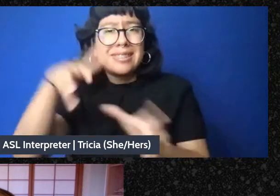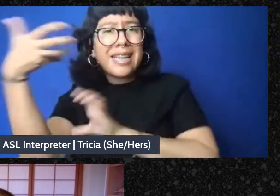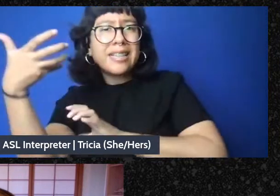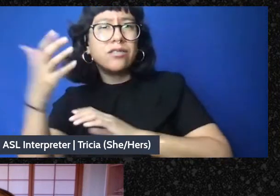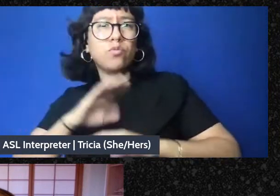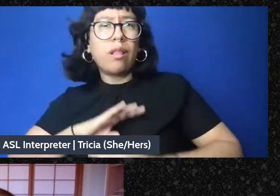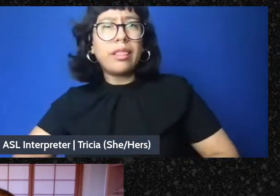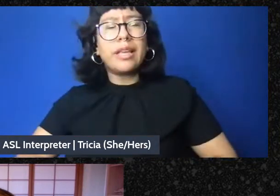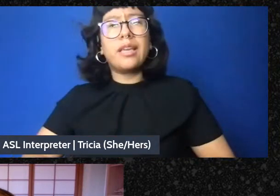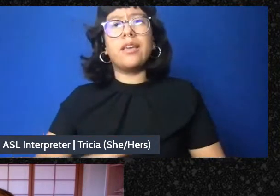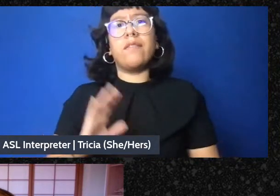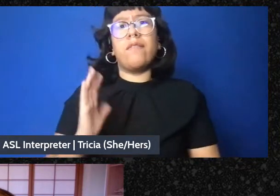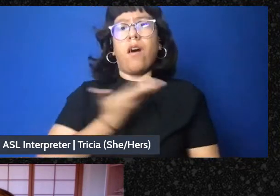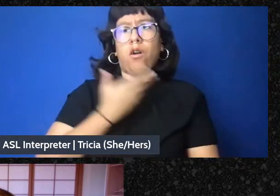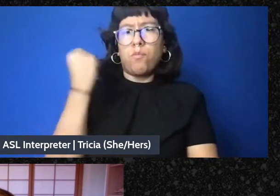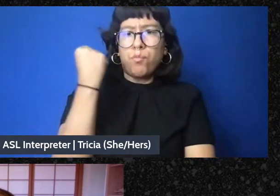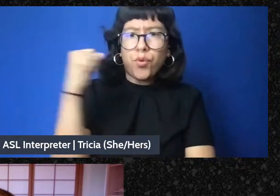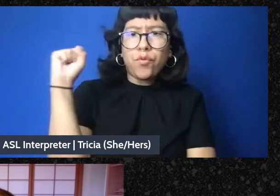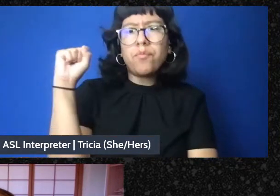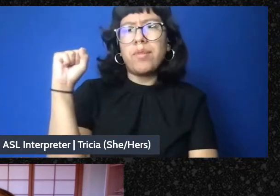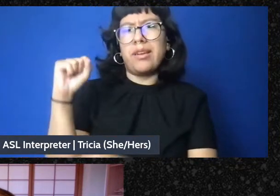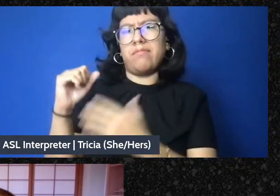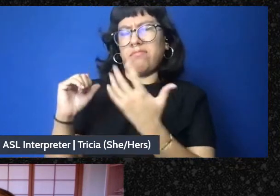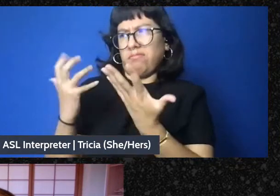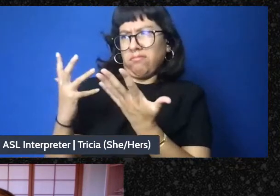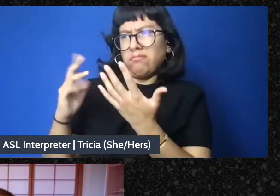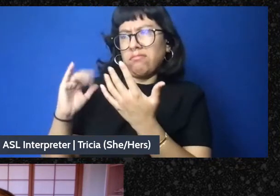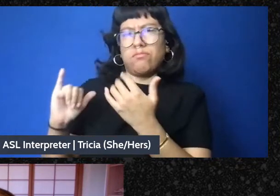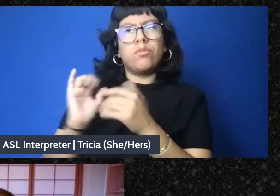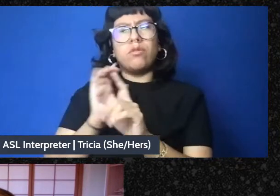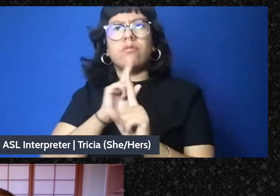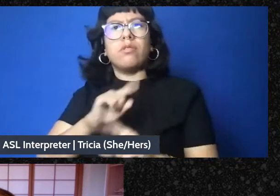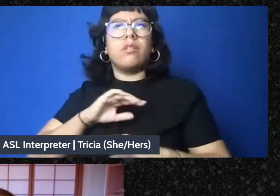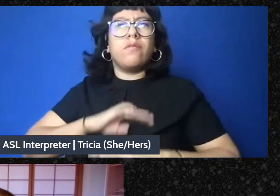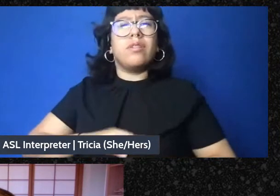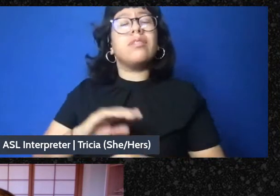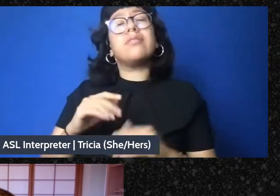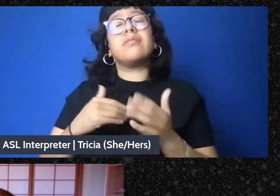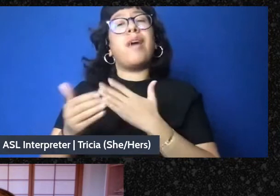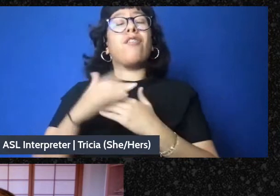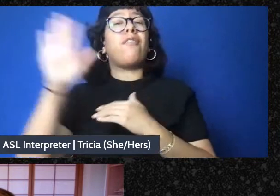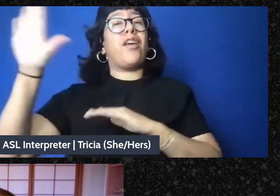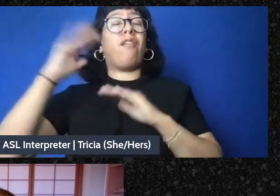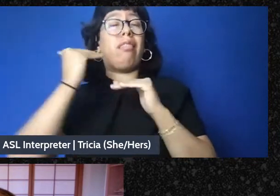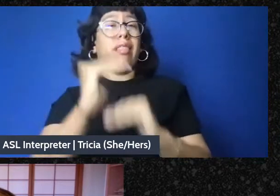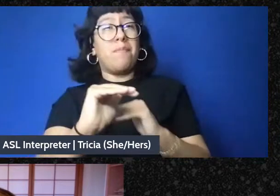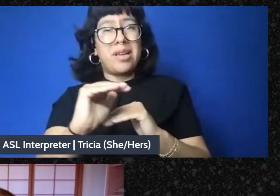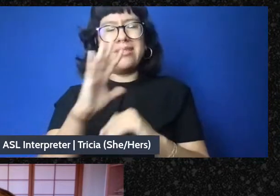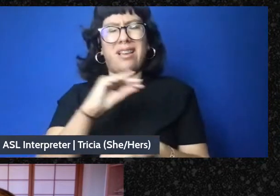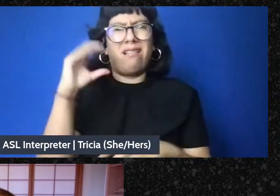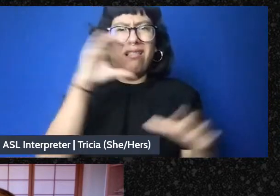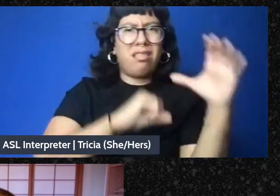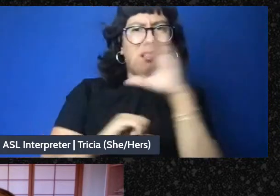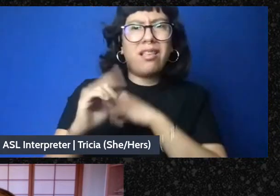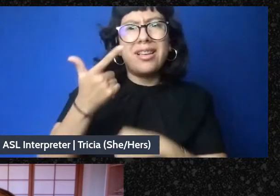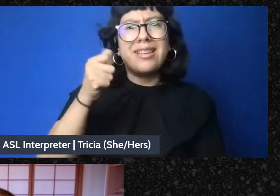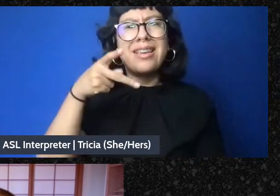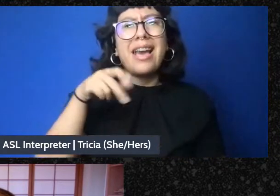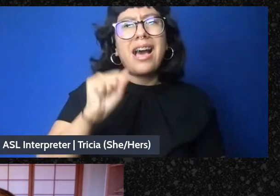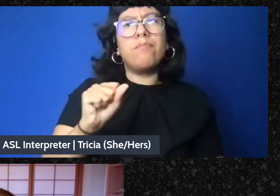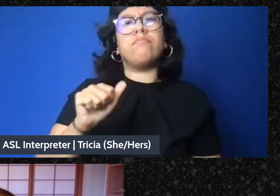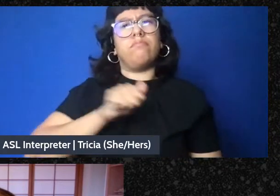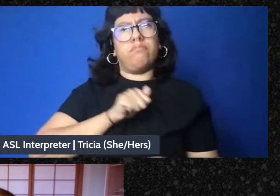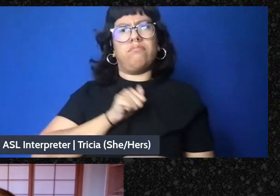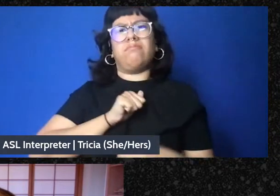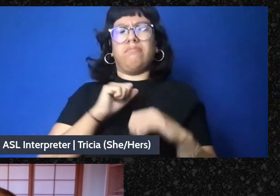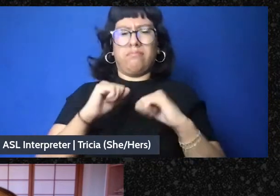should aim to win government relief despite its predictable limits and pitfalls or to build people's infrastructure outside of